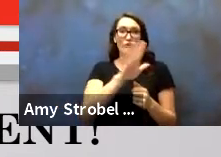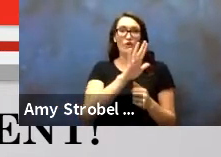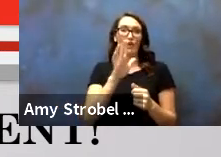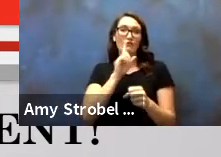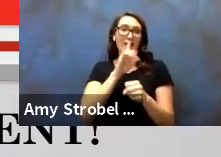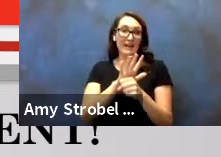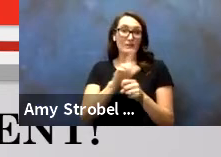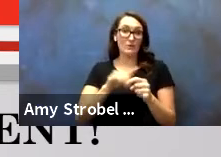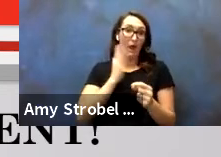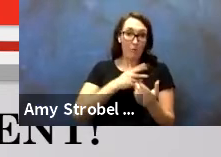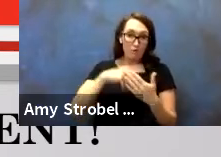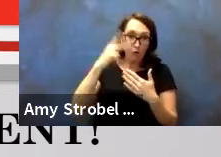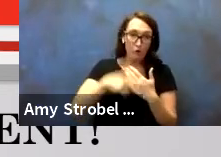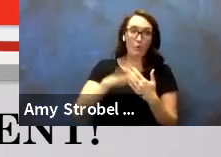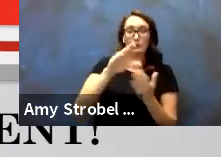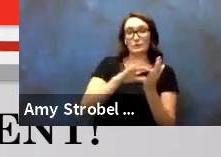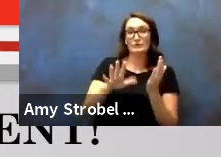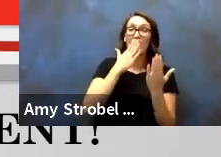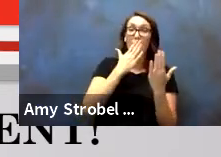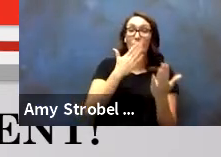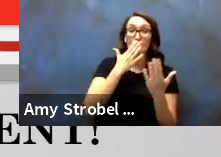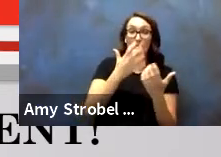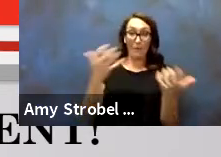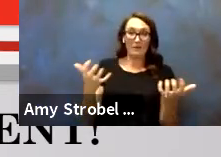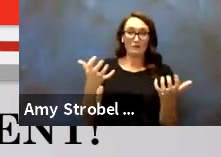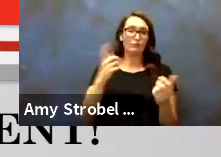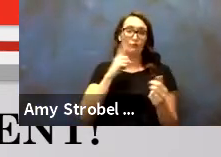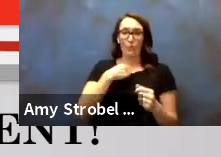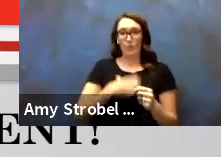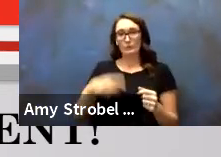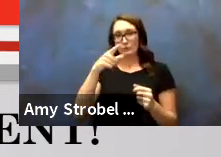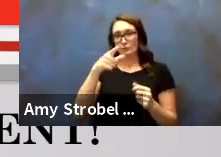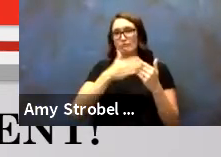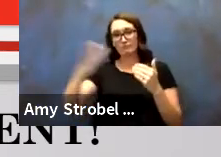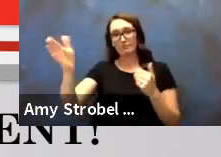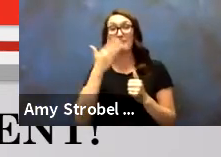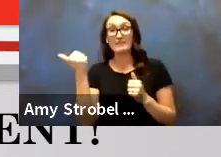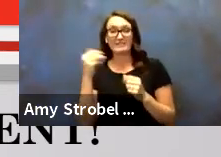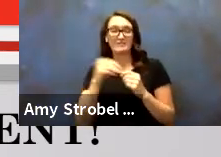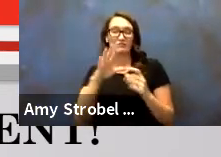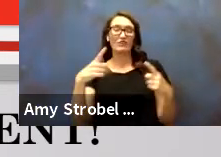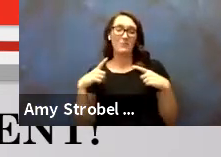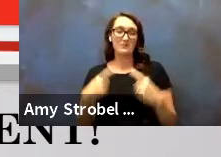and our students. Thank you so much. And we wish you the very best in your retirement.